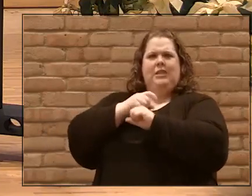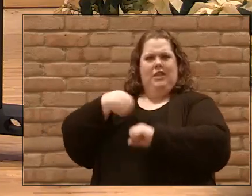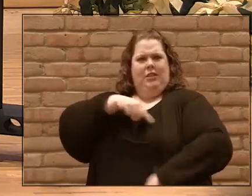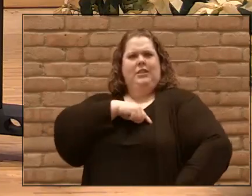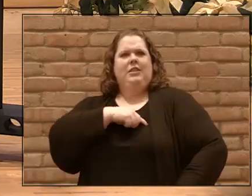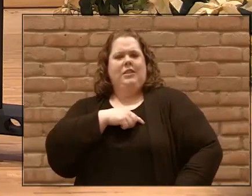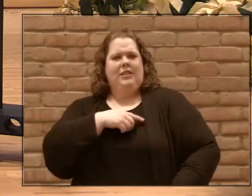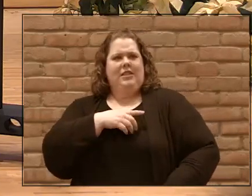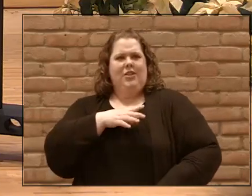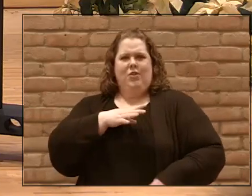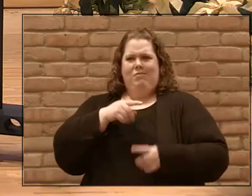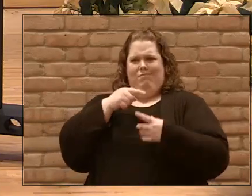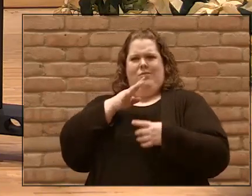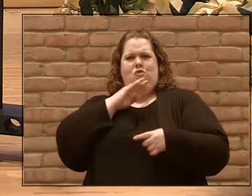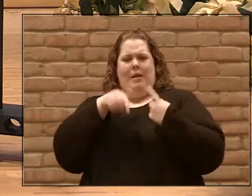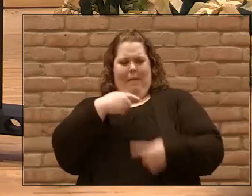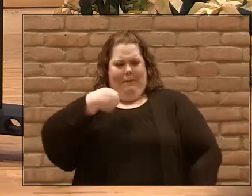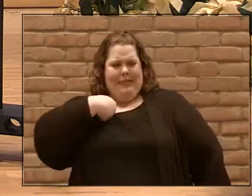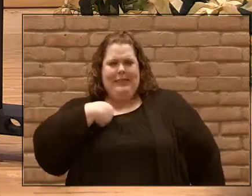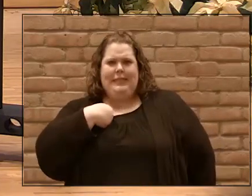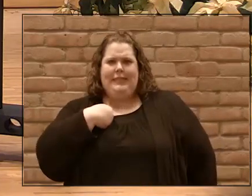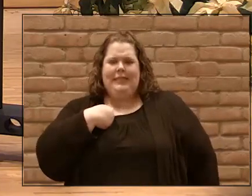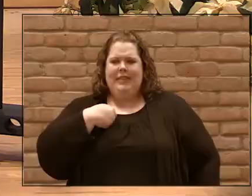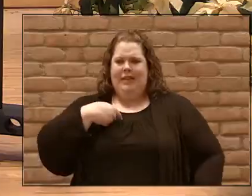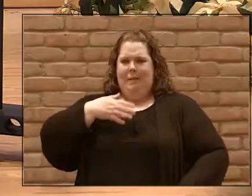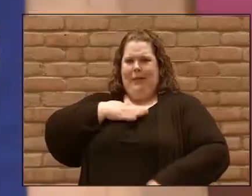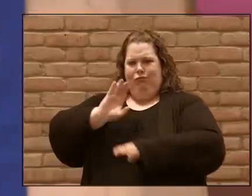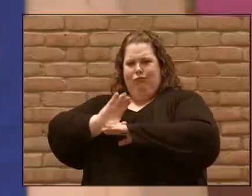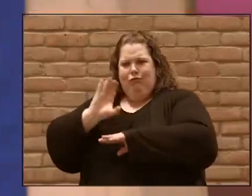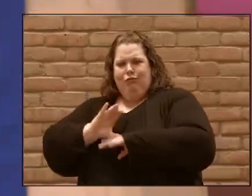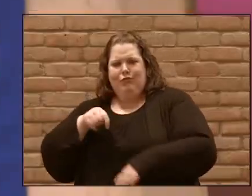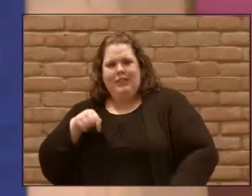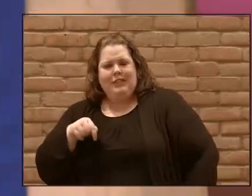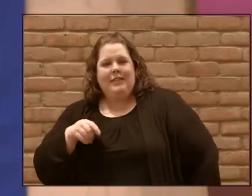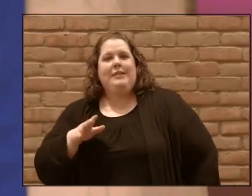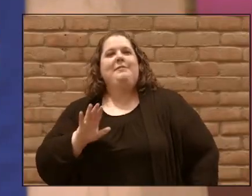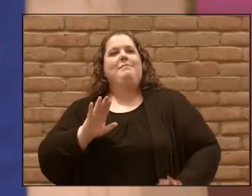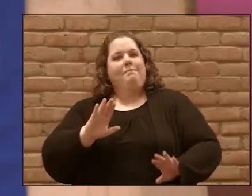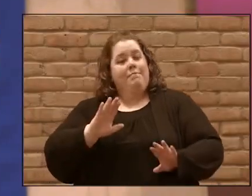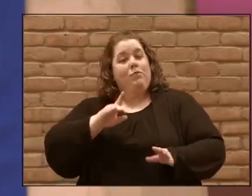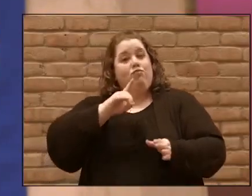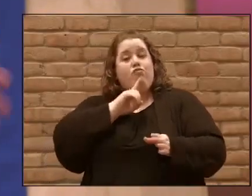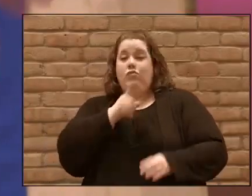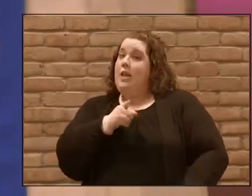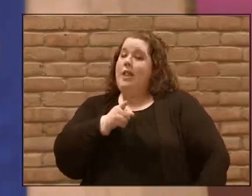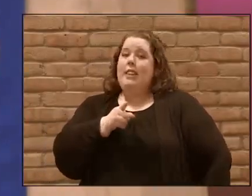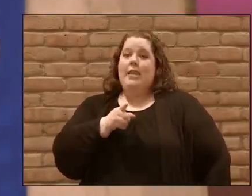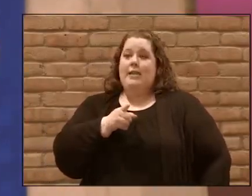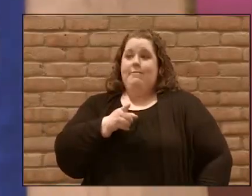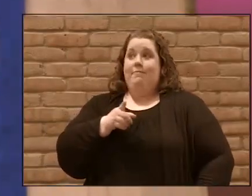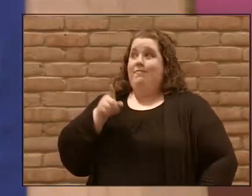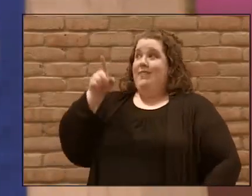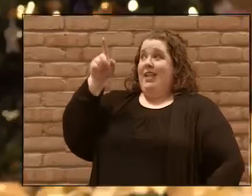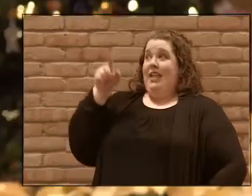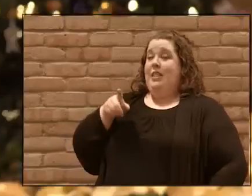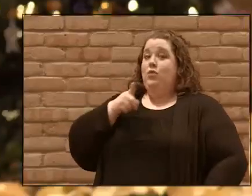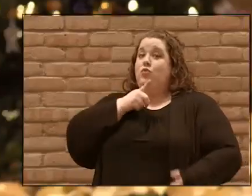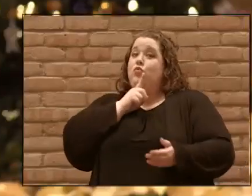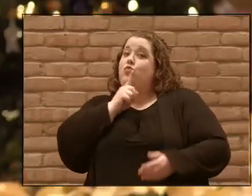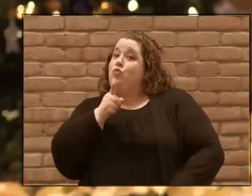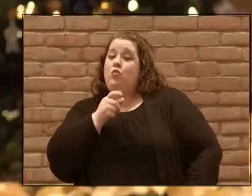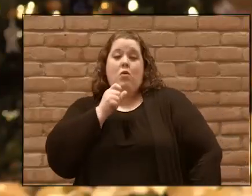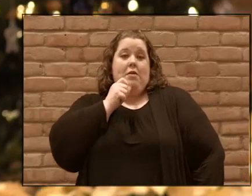being said about me and the church. But here's the reality. Whether or not these are true